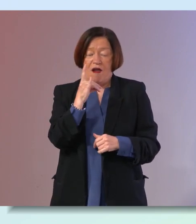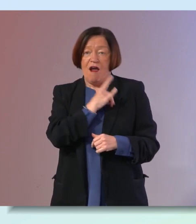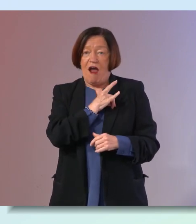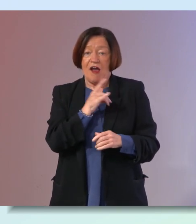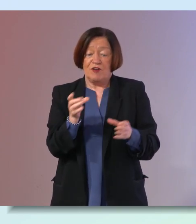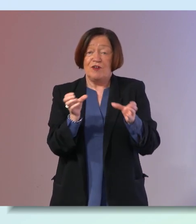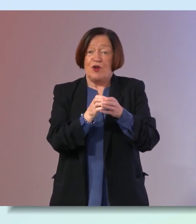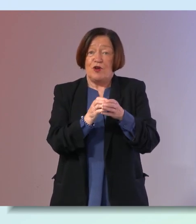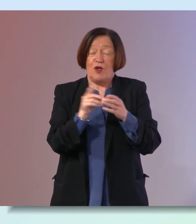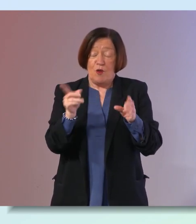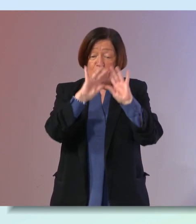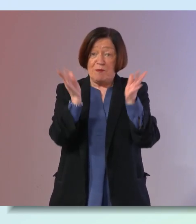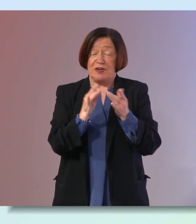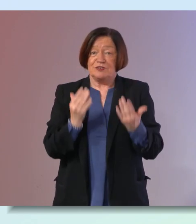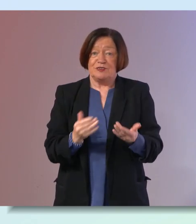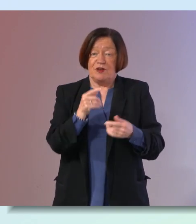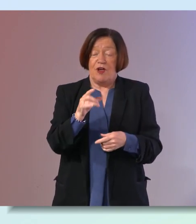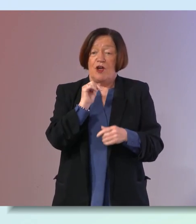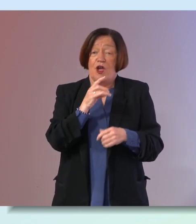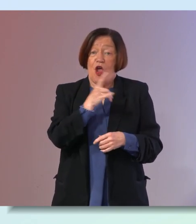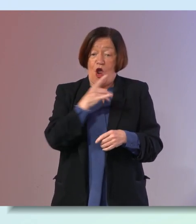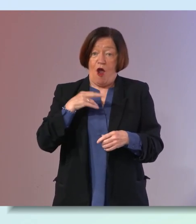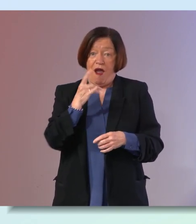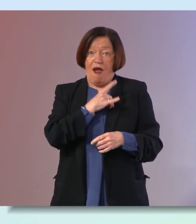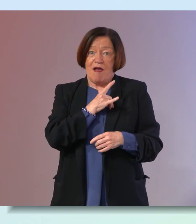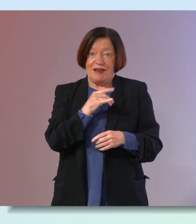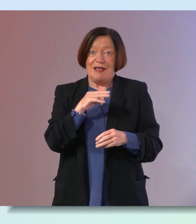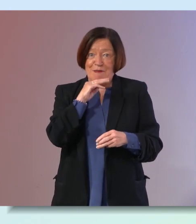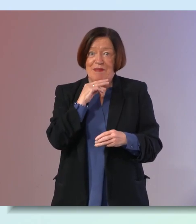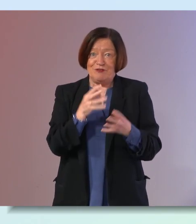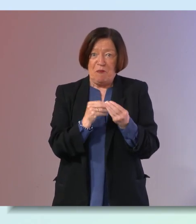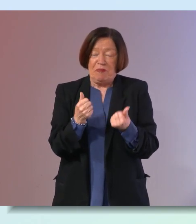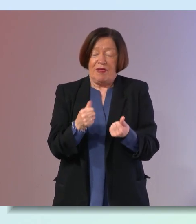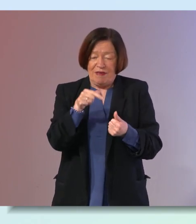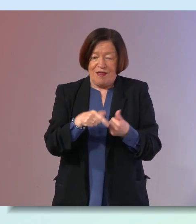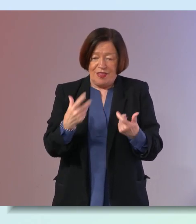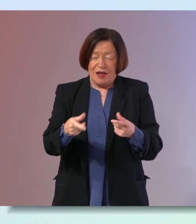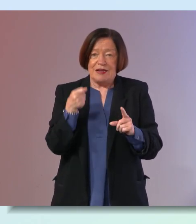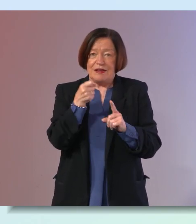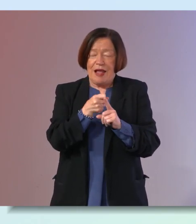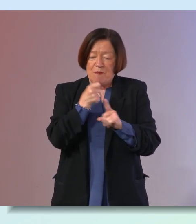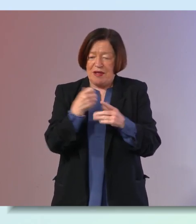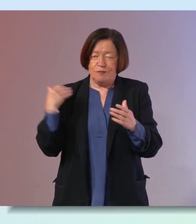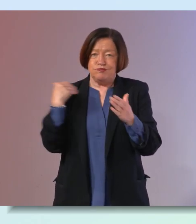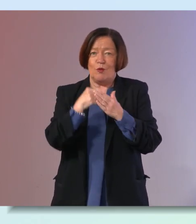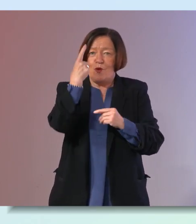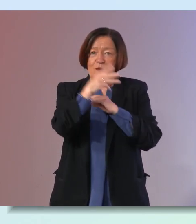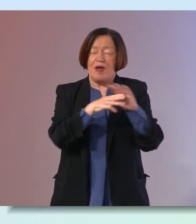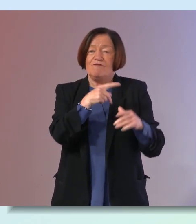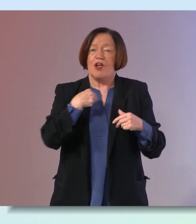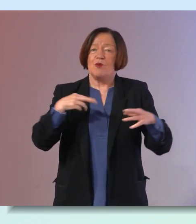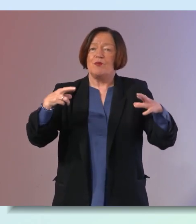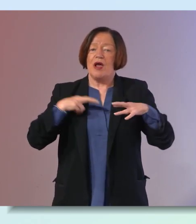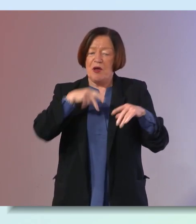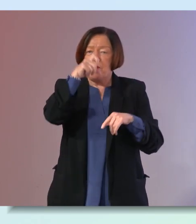foundations webinar today her heart matters you might have heard of this campaign which has been running for a month i'm a very proud ambassador for it